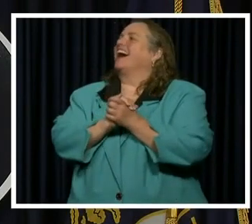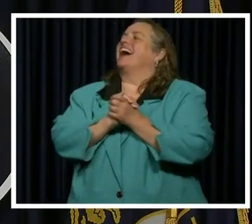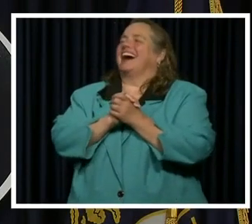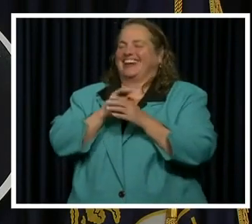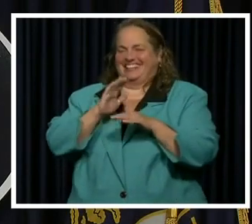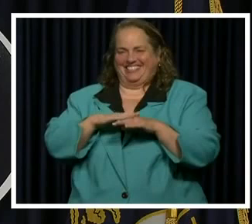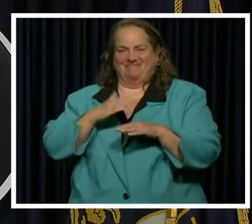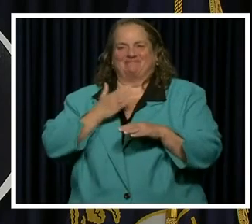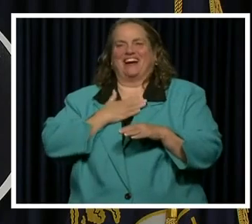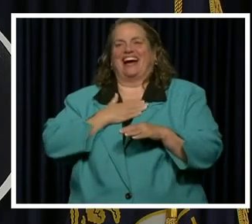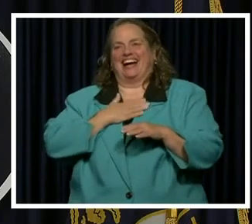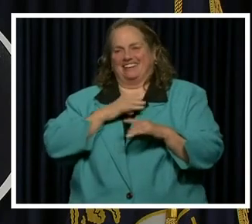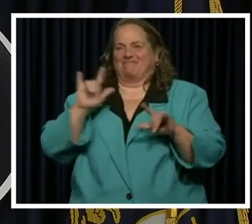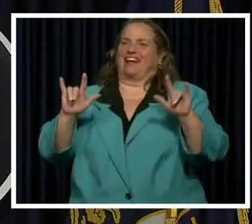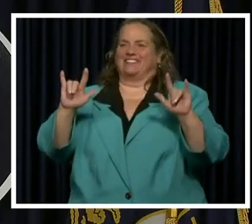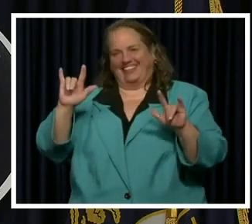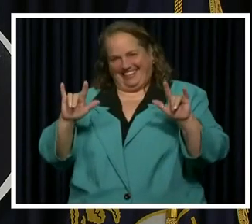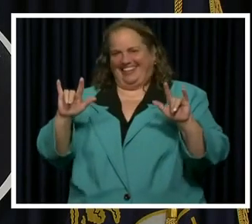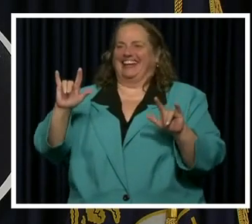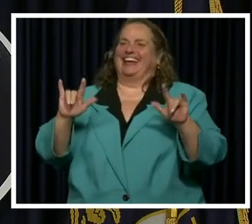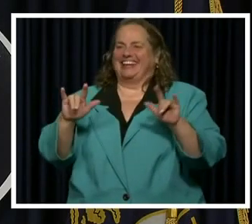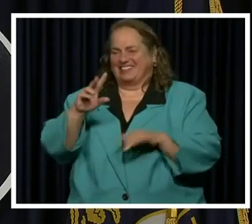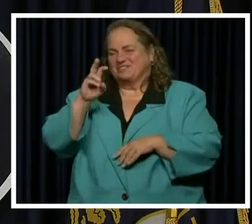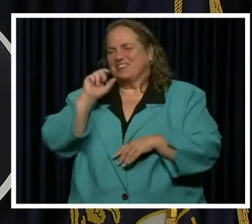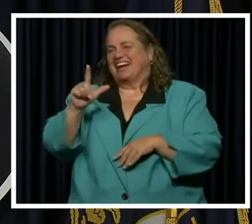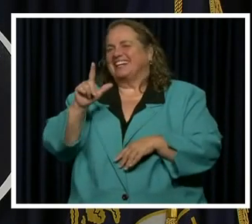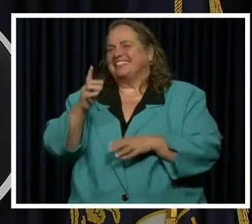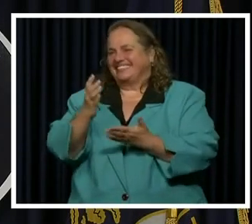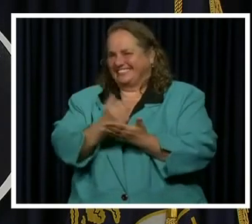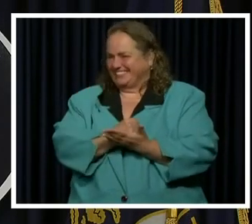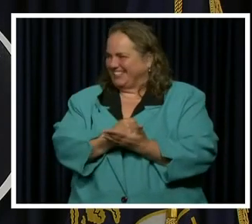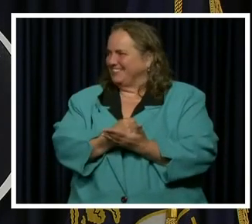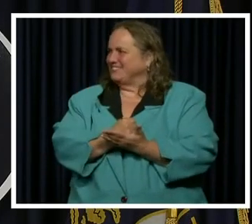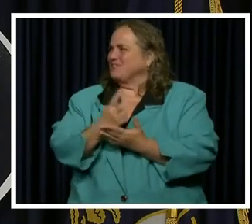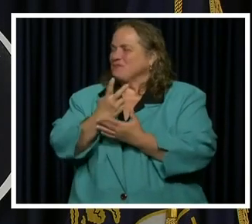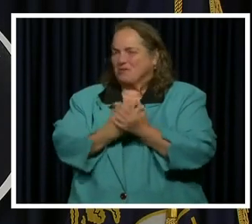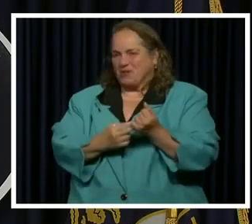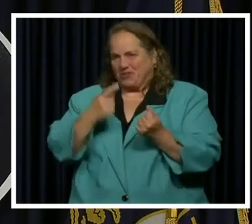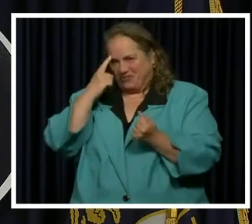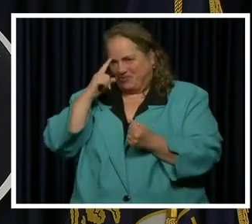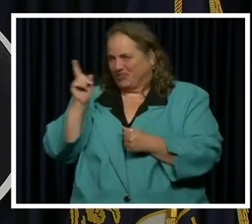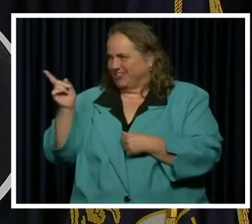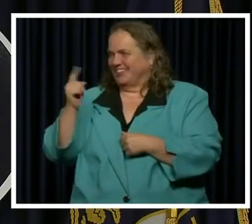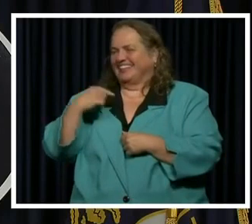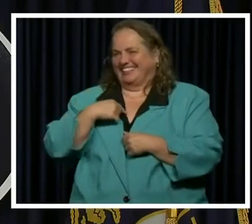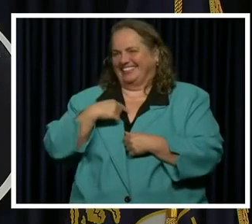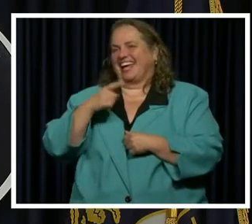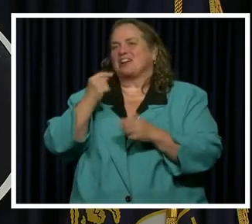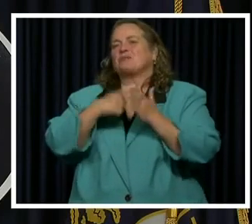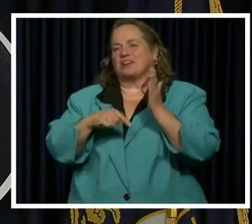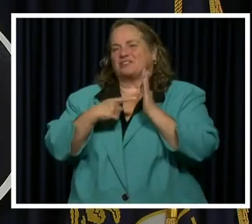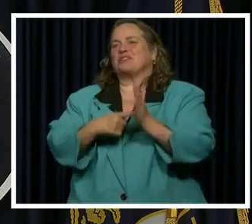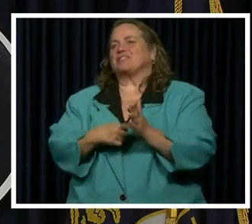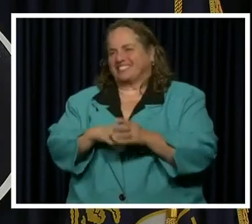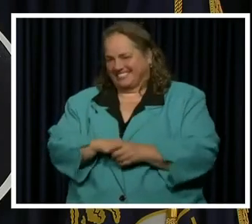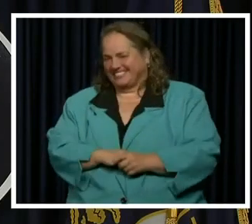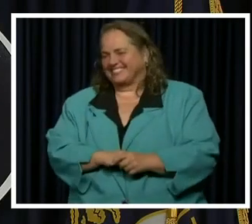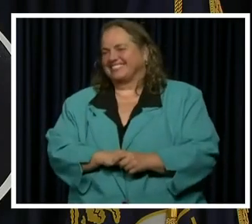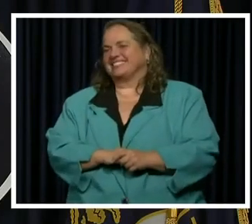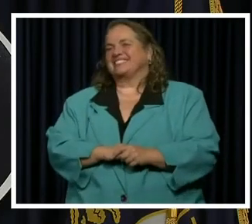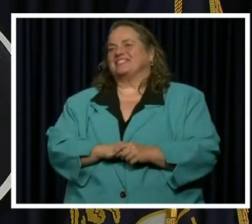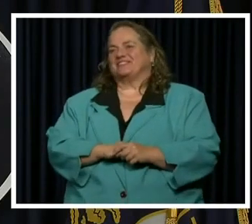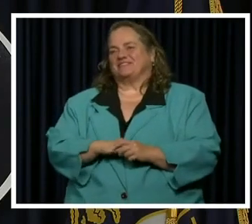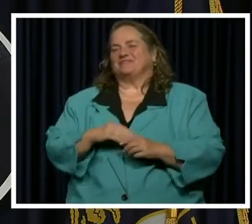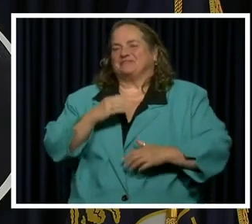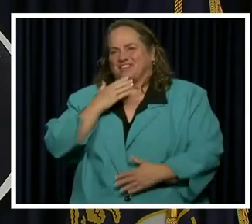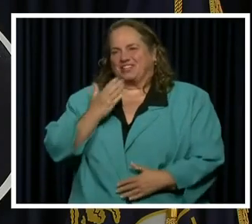the bobblehead. It is well-deserved, both for you and for what it represents. So we're excited